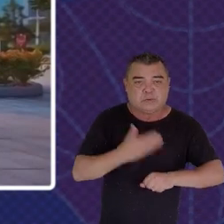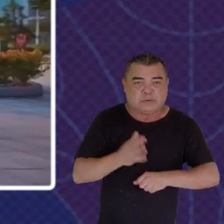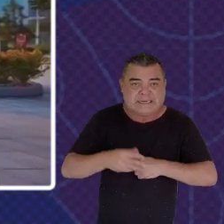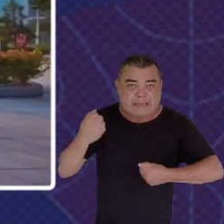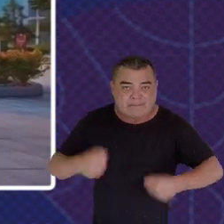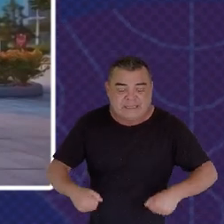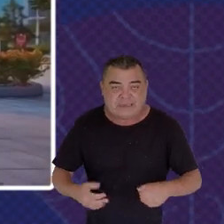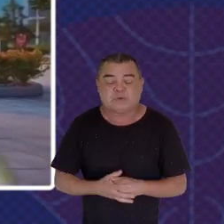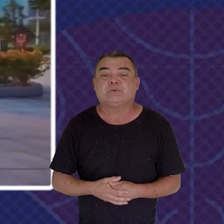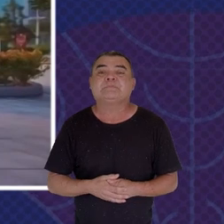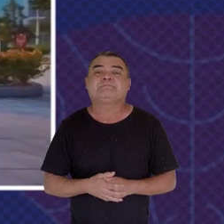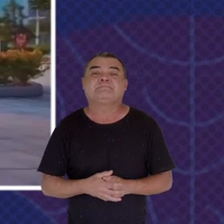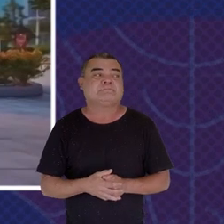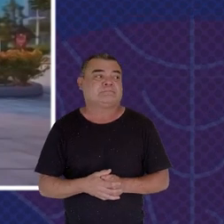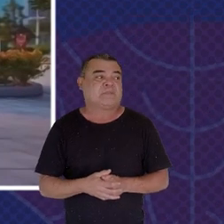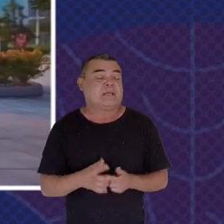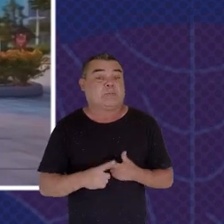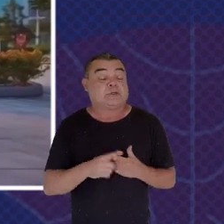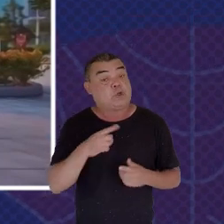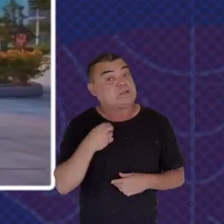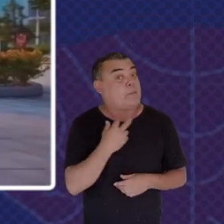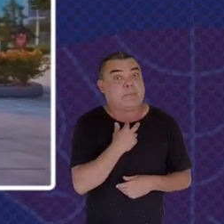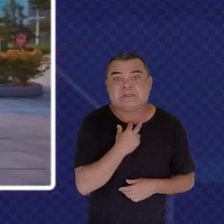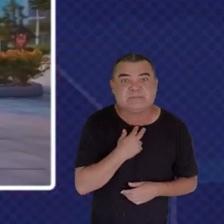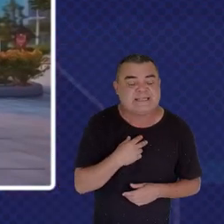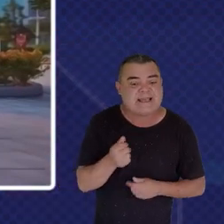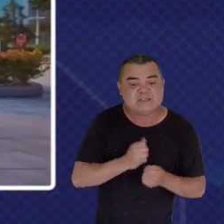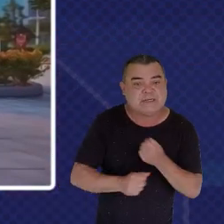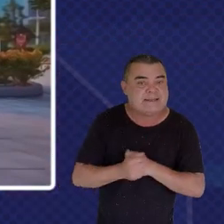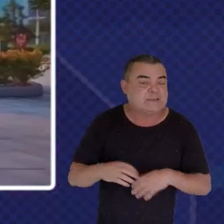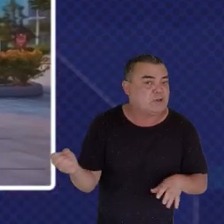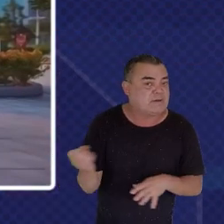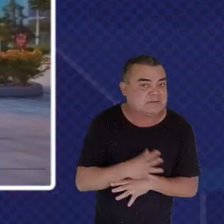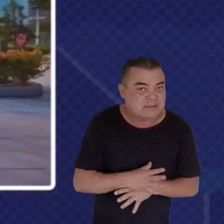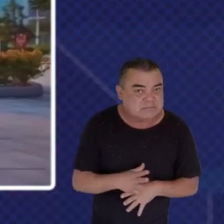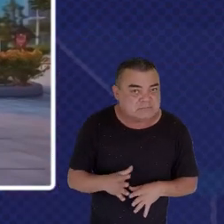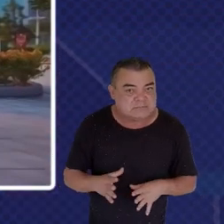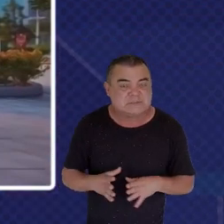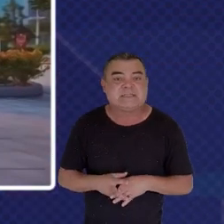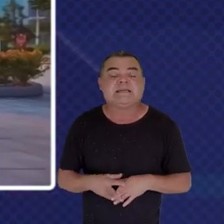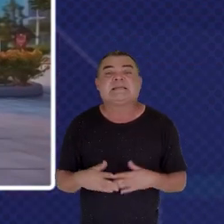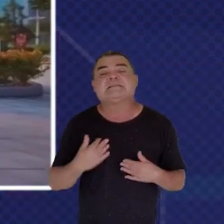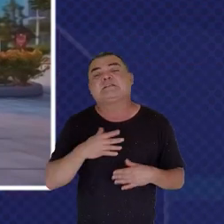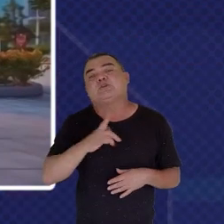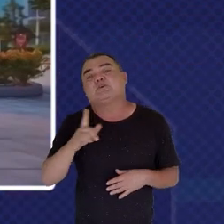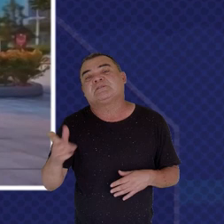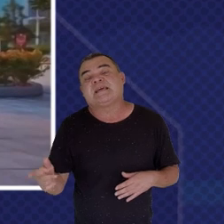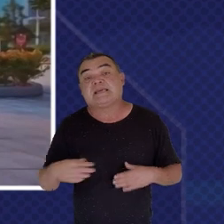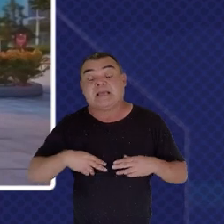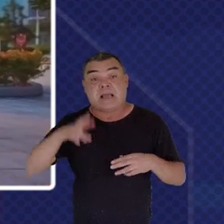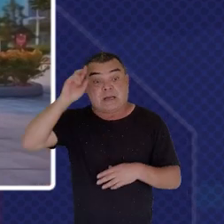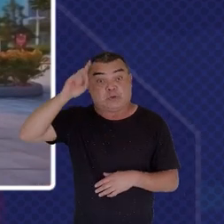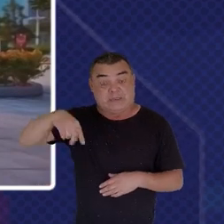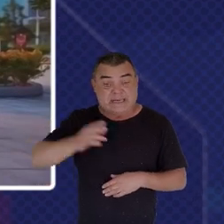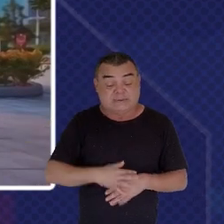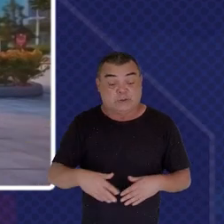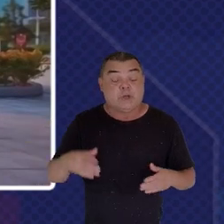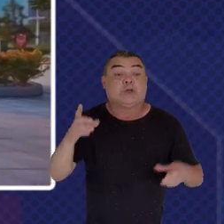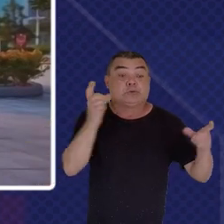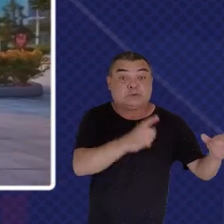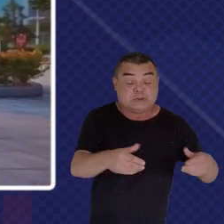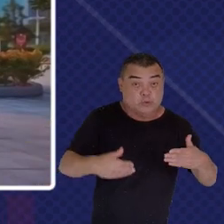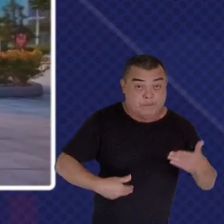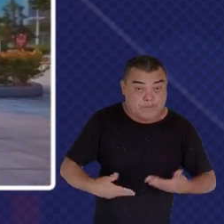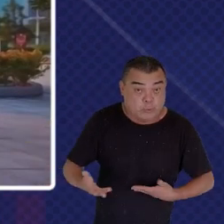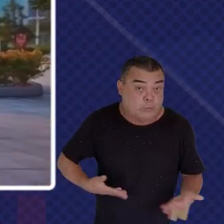agility And innovation Without public sector Officials Having the right Skills and expertise And knowledge To do